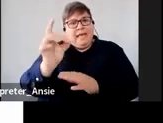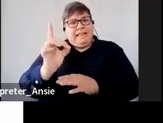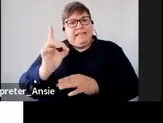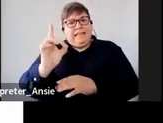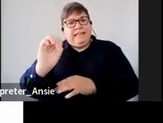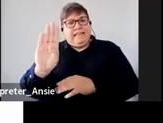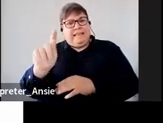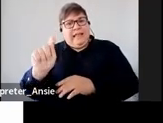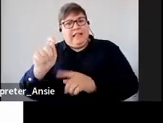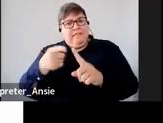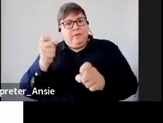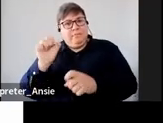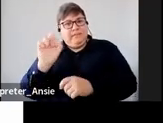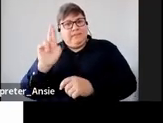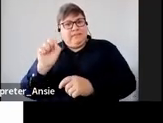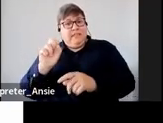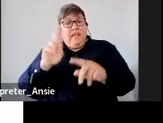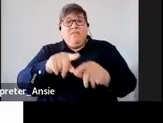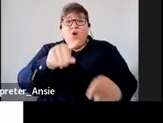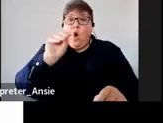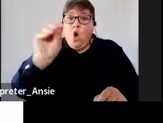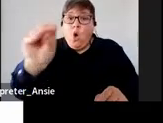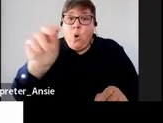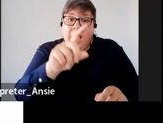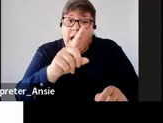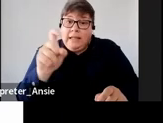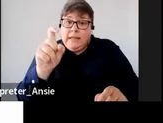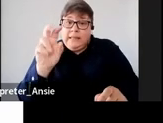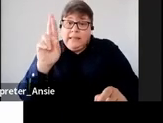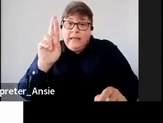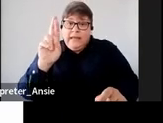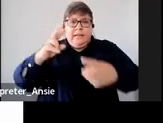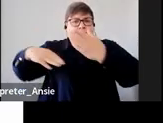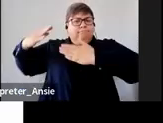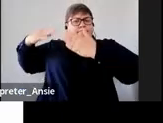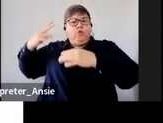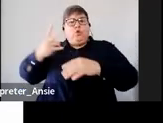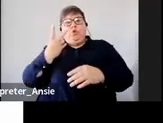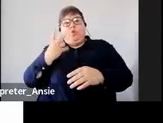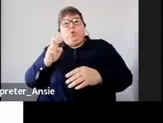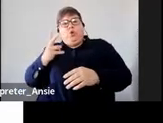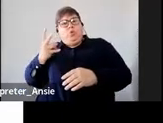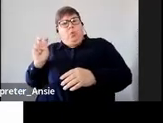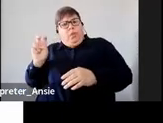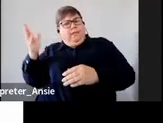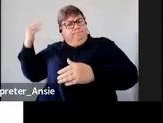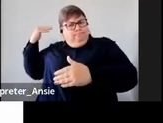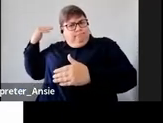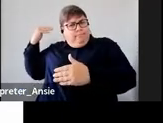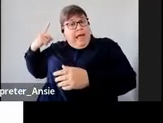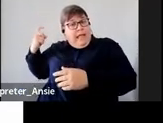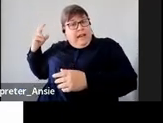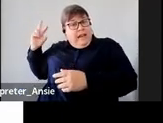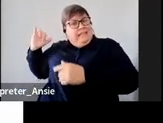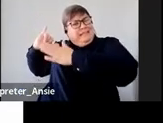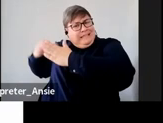if you are owing 100 rent and this goes back to 2020 you will still pay that 100 rent